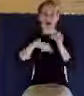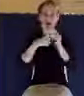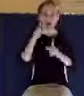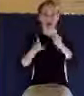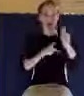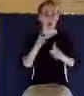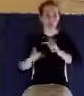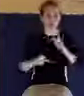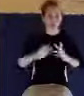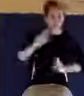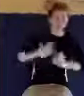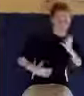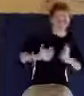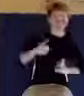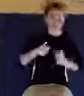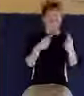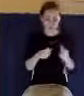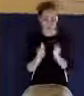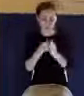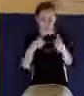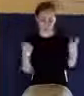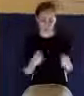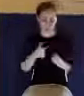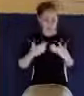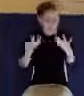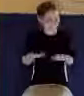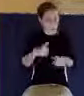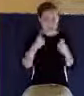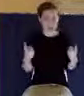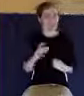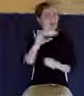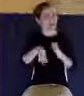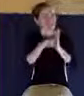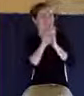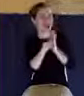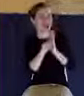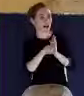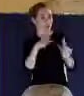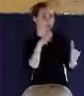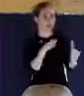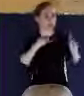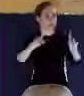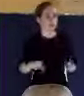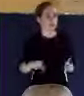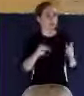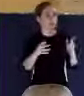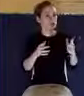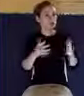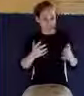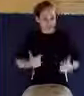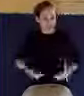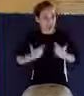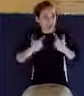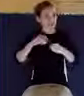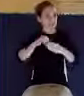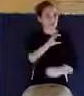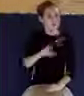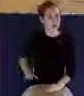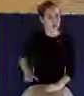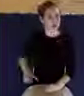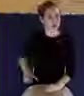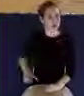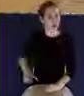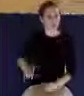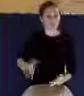and struggle with sin. That's a sign of life to me. The very fact that the struggle is there reveals their spiritual